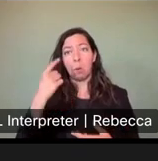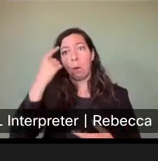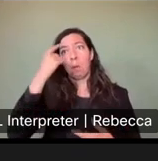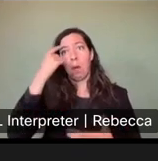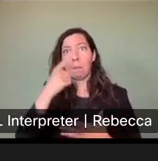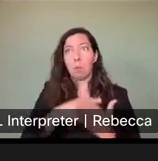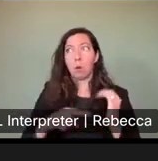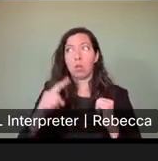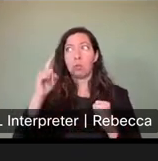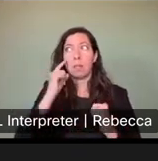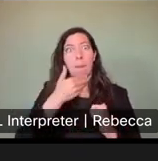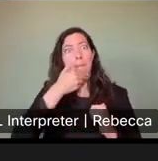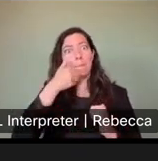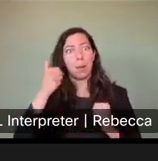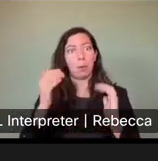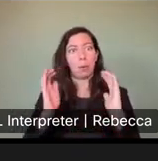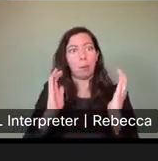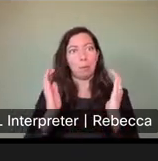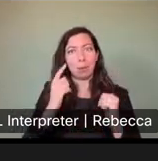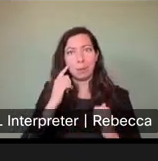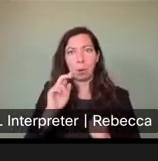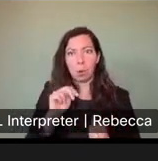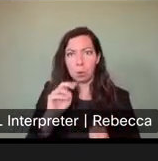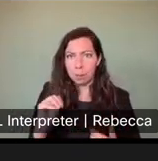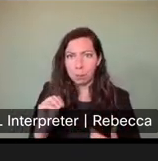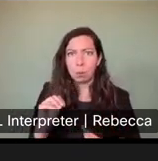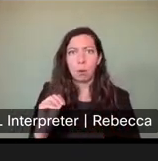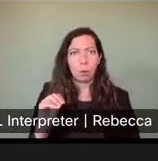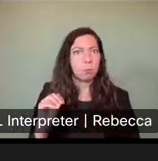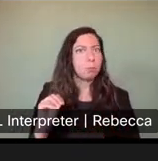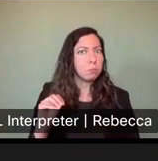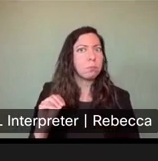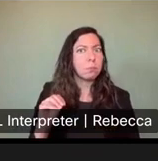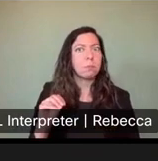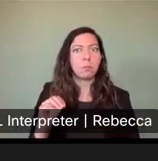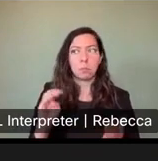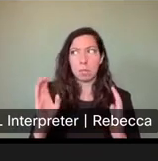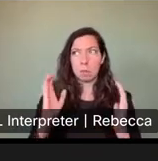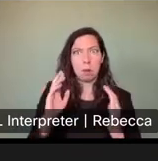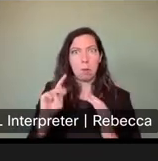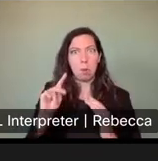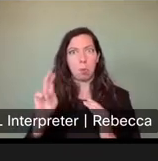be more of an apples to apples for New Mexico. Rates, we would appreciate that.